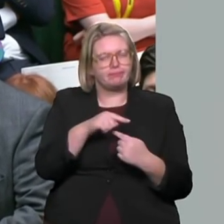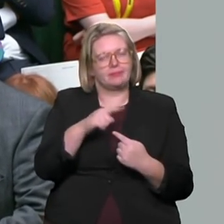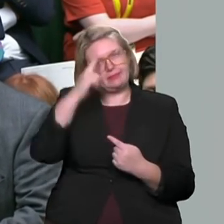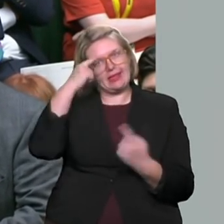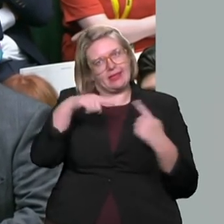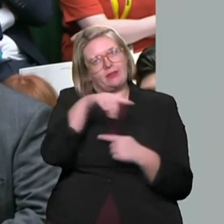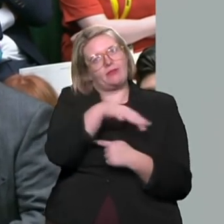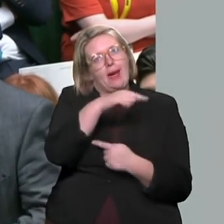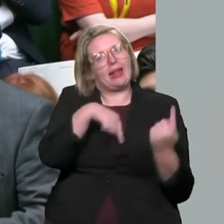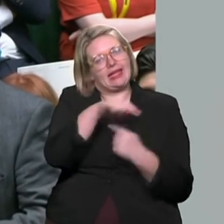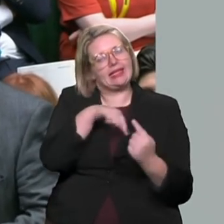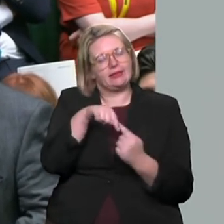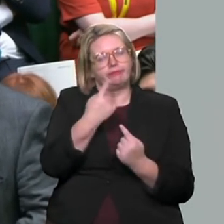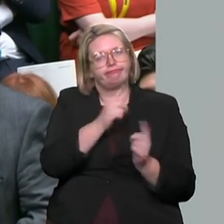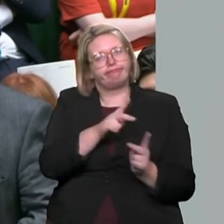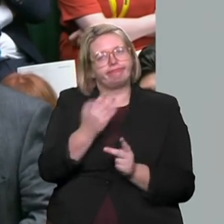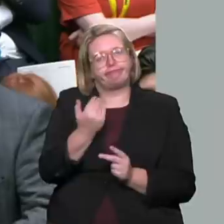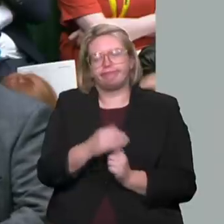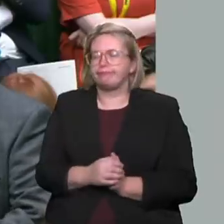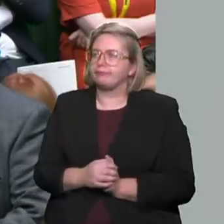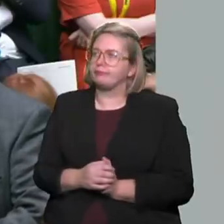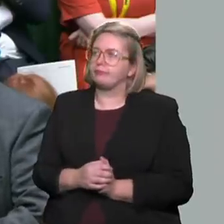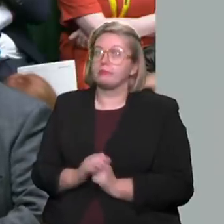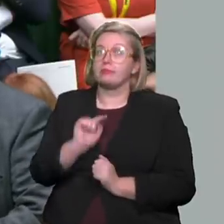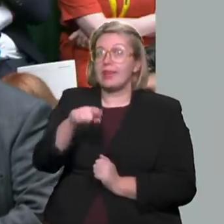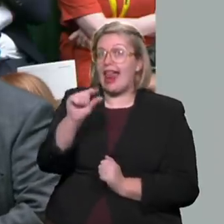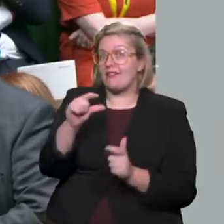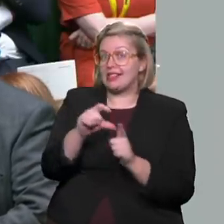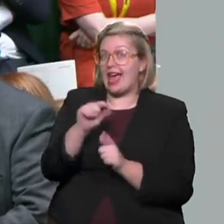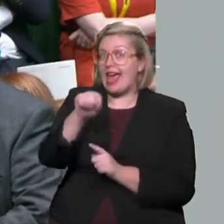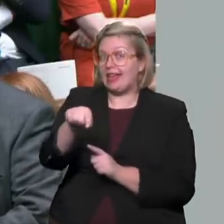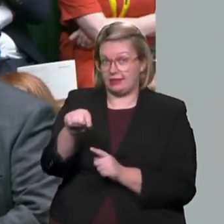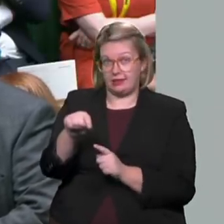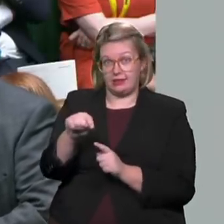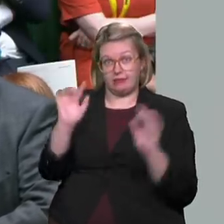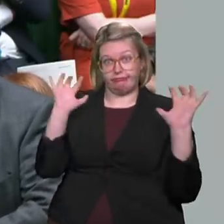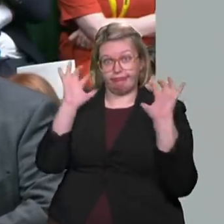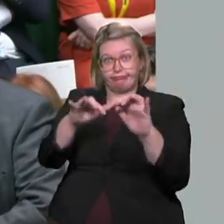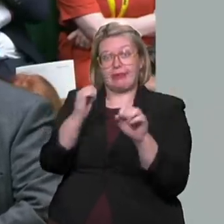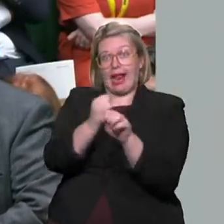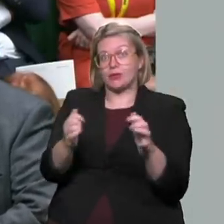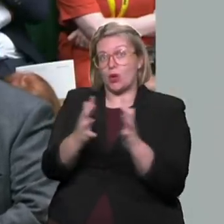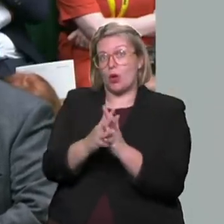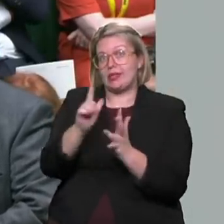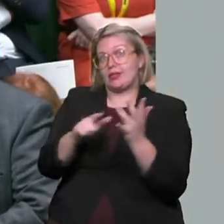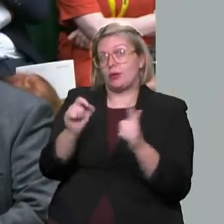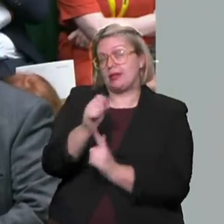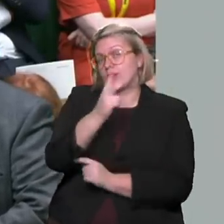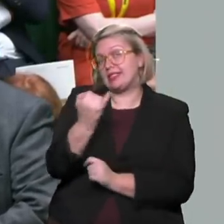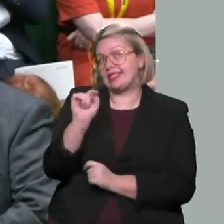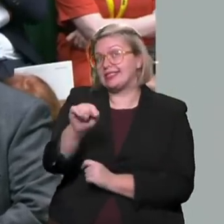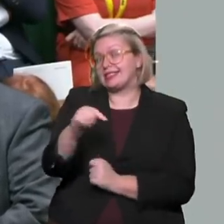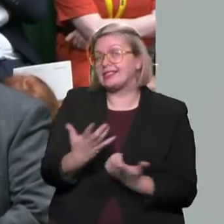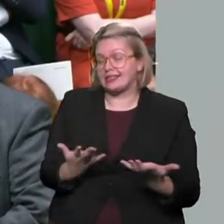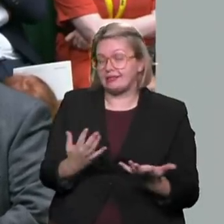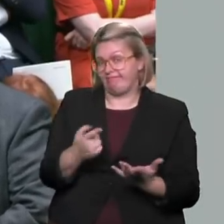In 11 short days, world leaders will gather in Glasgow for COP26. This is our best chance and very likely